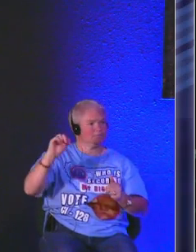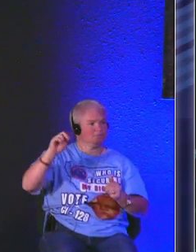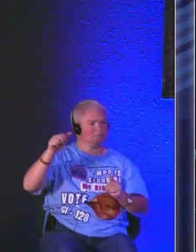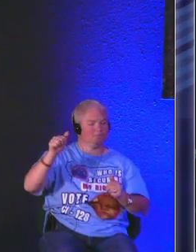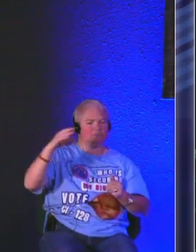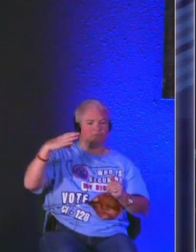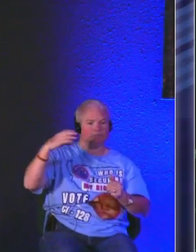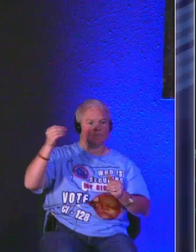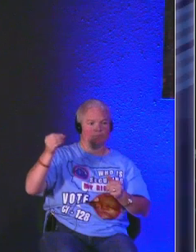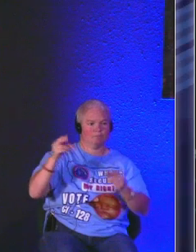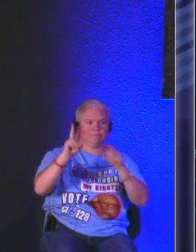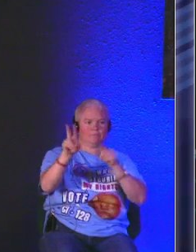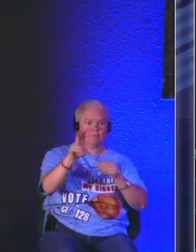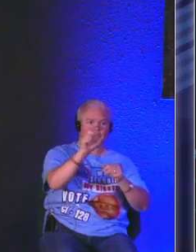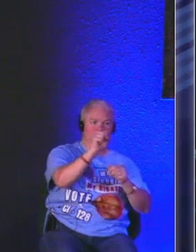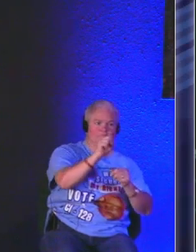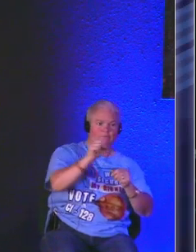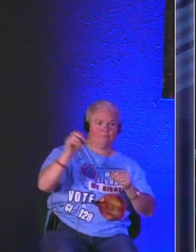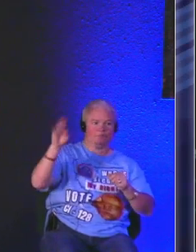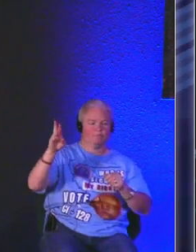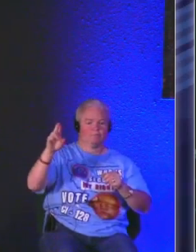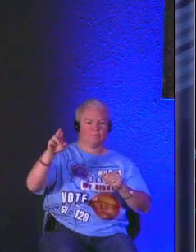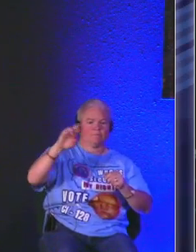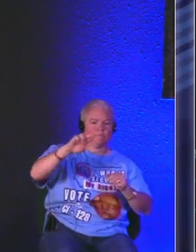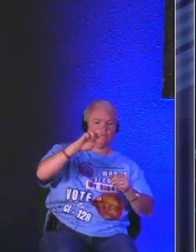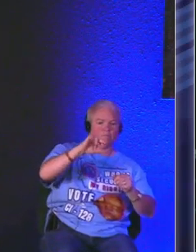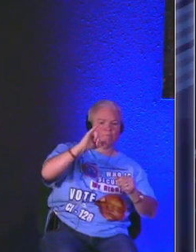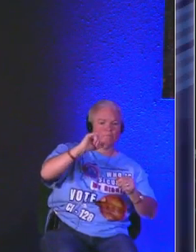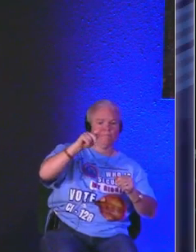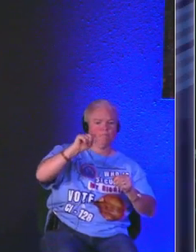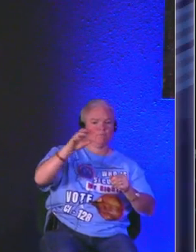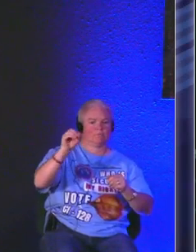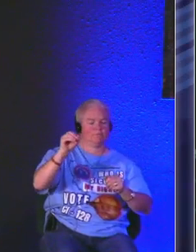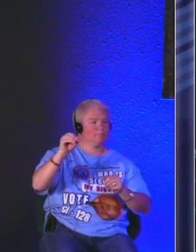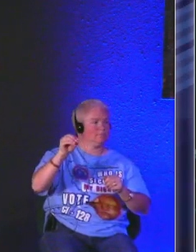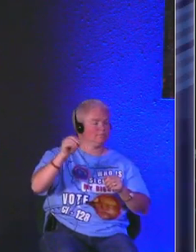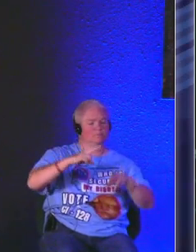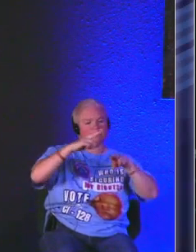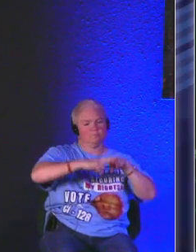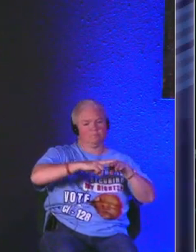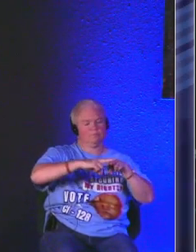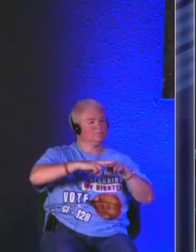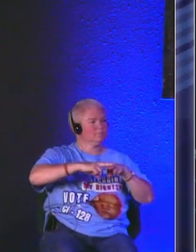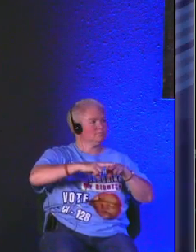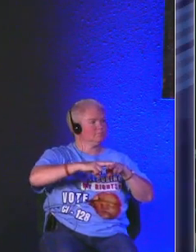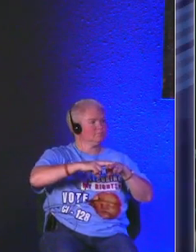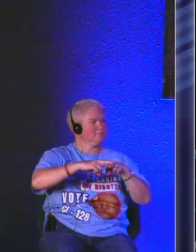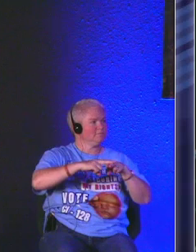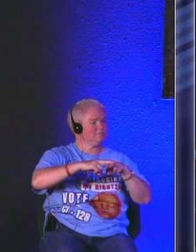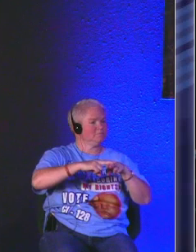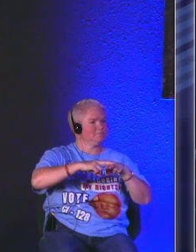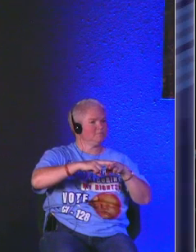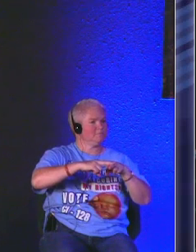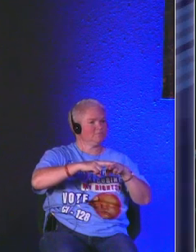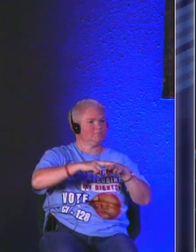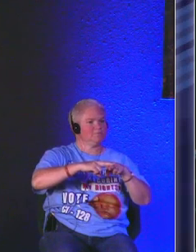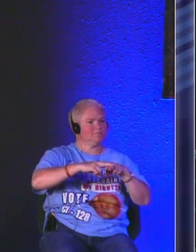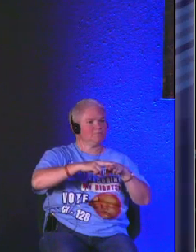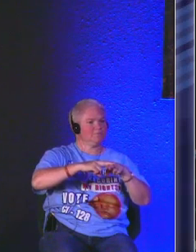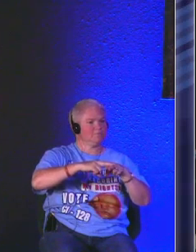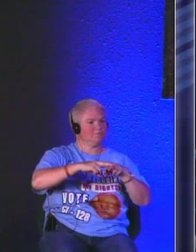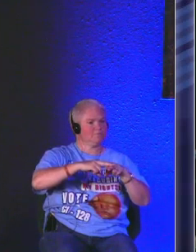burrito so they could play that game while they're sitting around and um